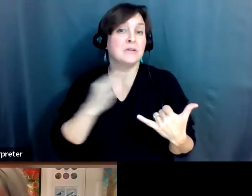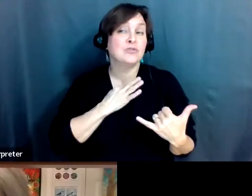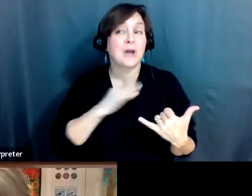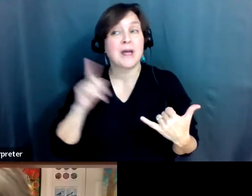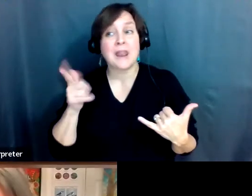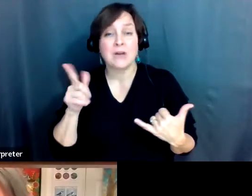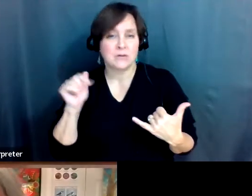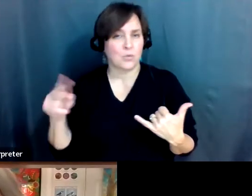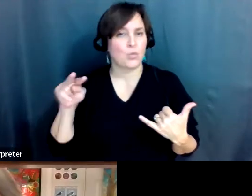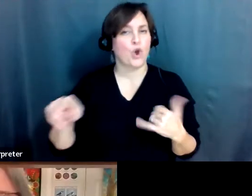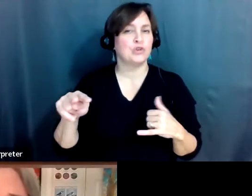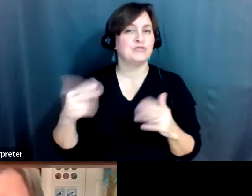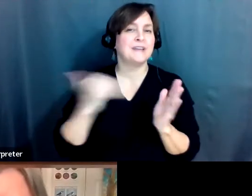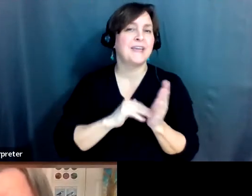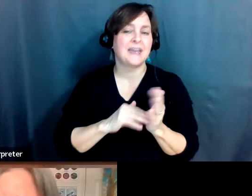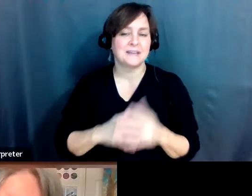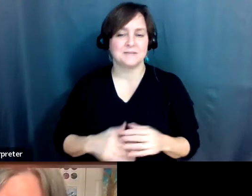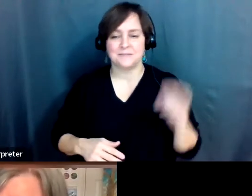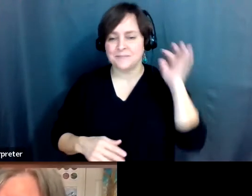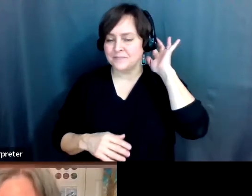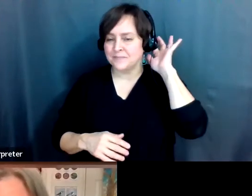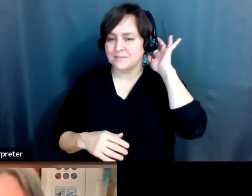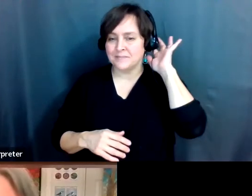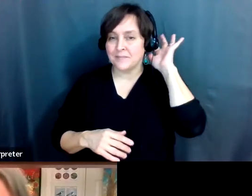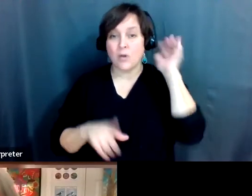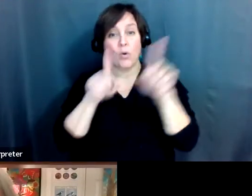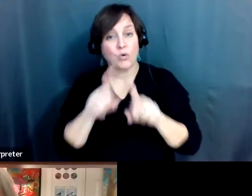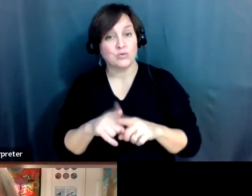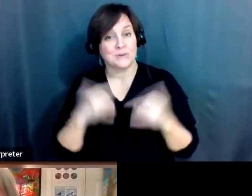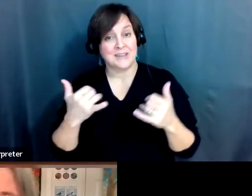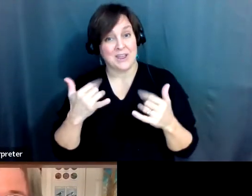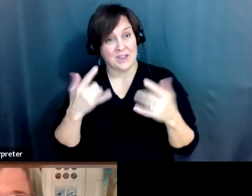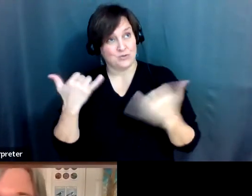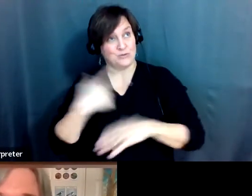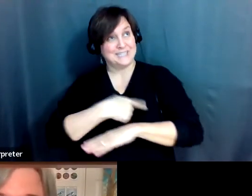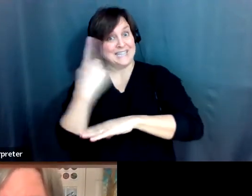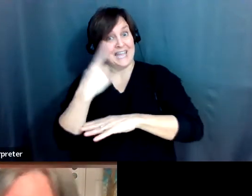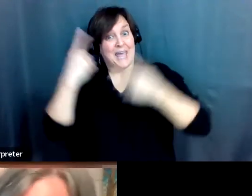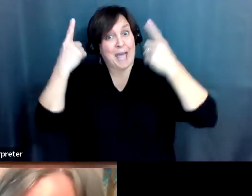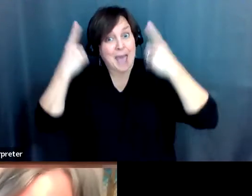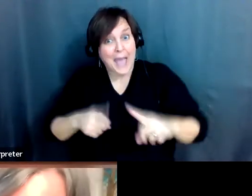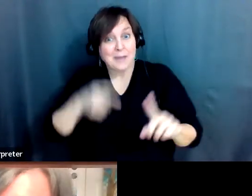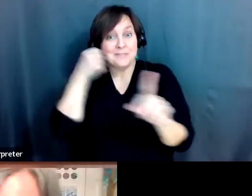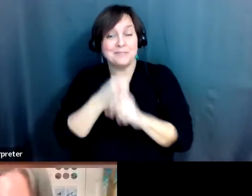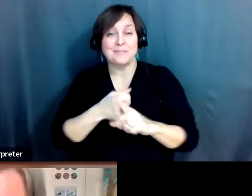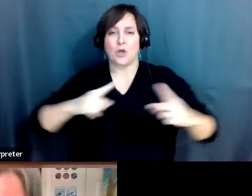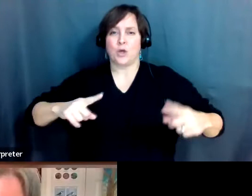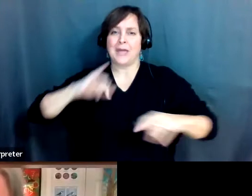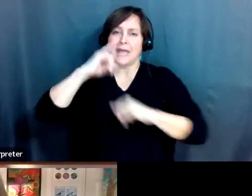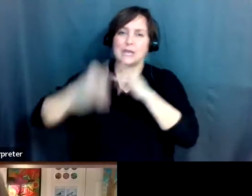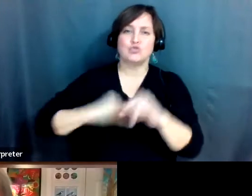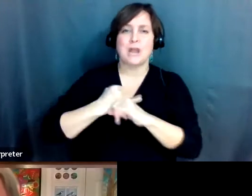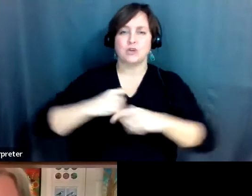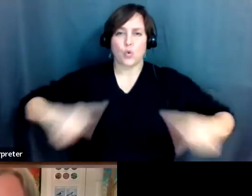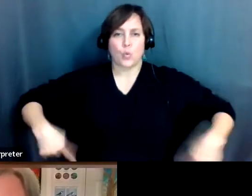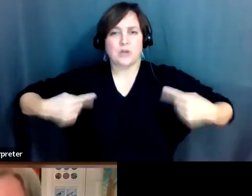if you'd like. It's also, as it happens, International Wheelchair Day. So Paul uses a power wheelchair. We're going to